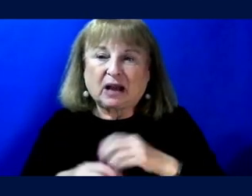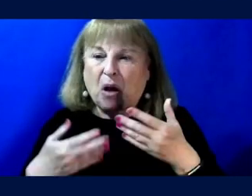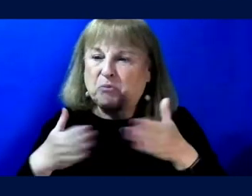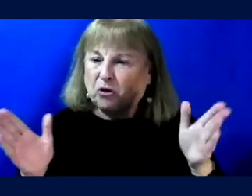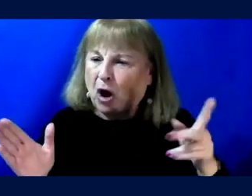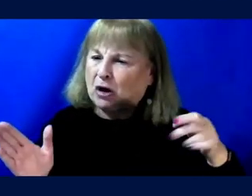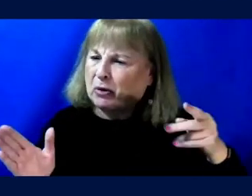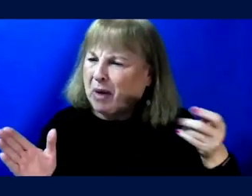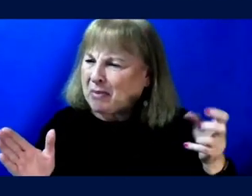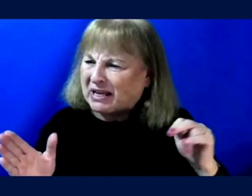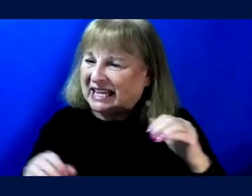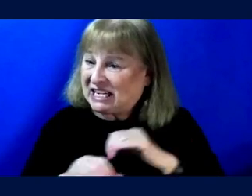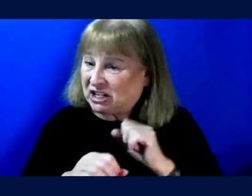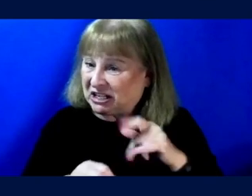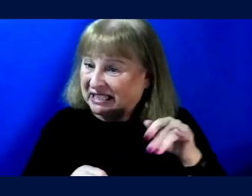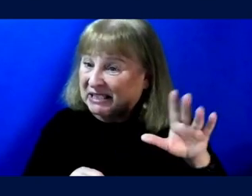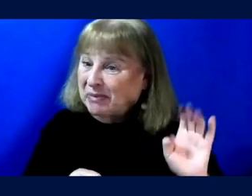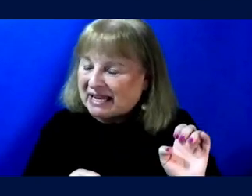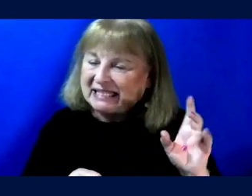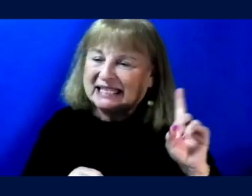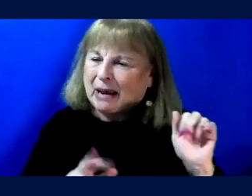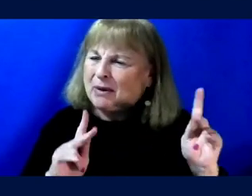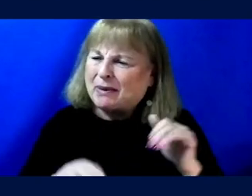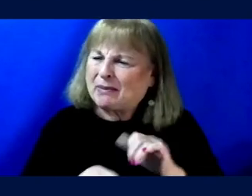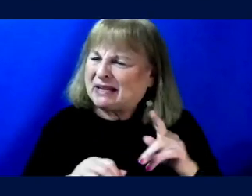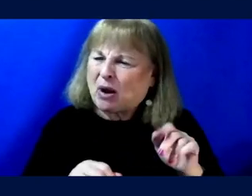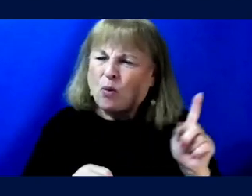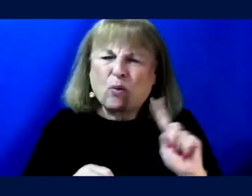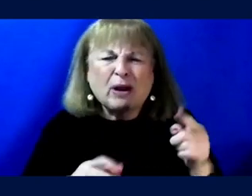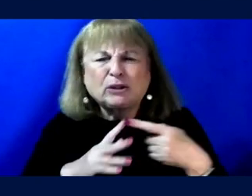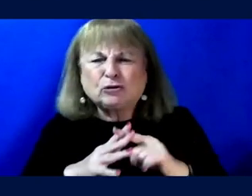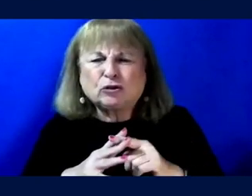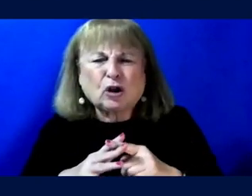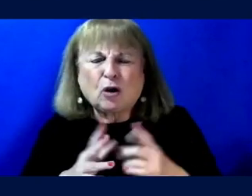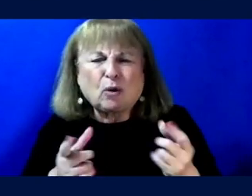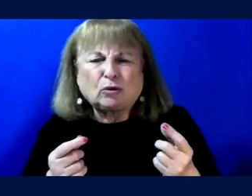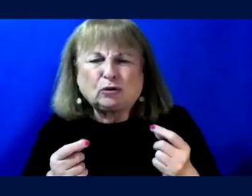population in space, the disabled in space, what would you start out by doing?